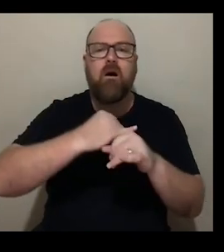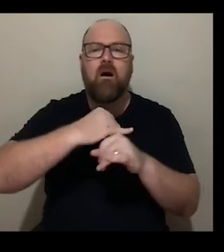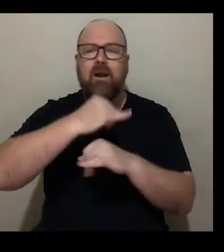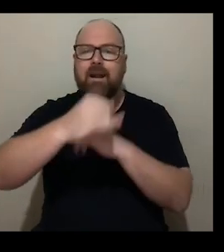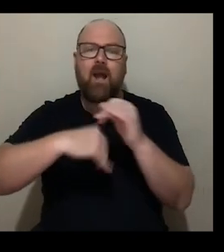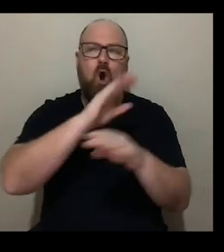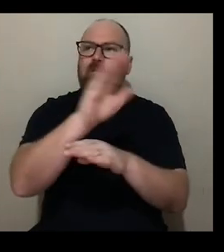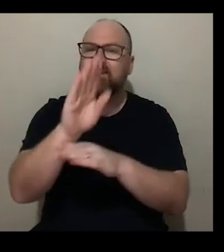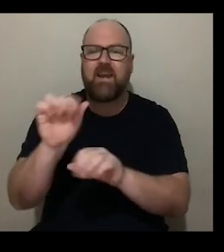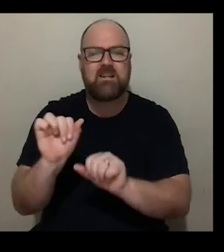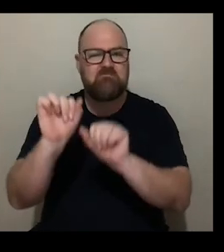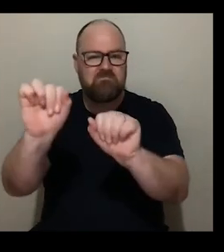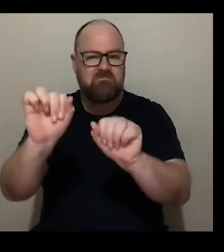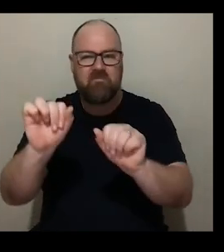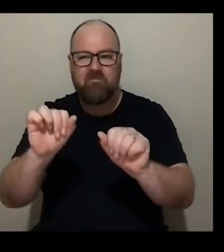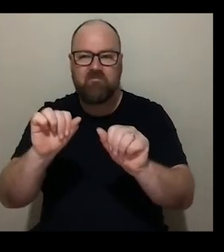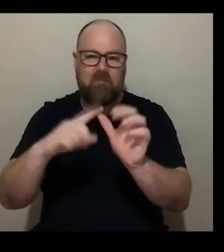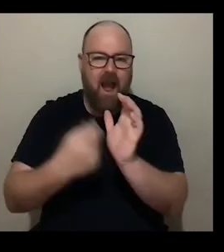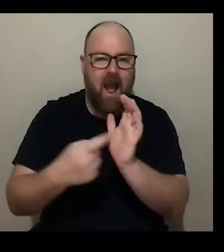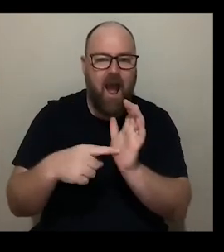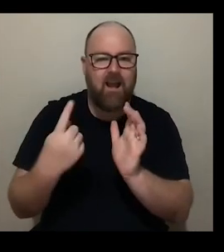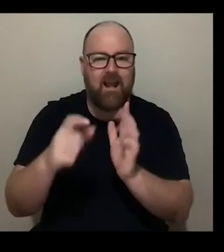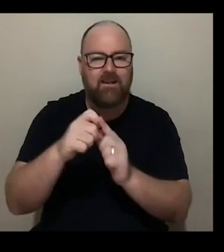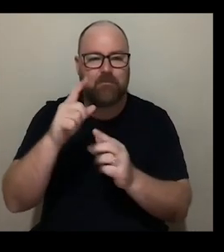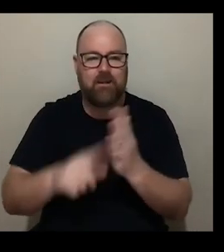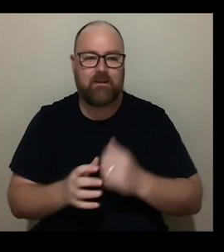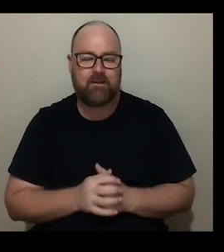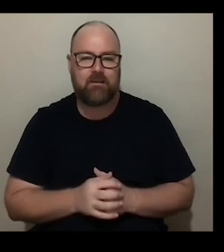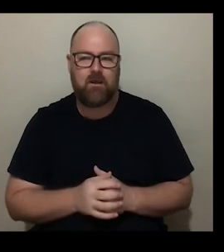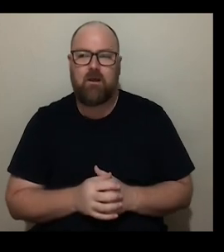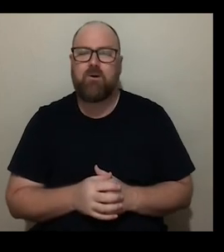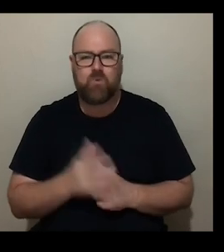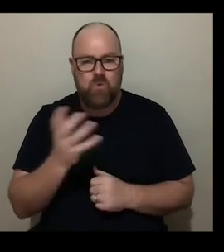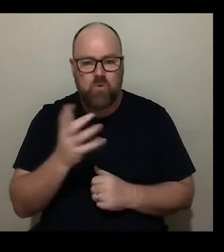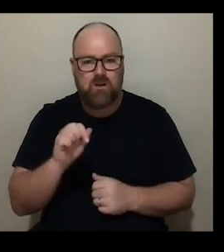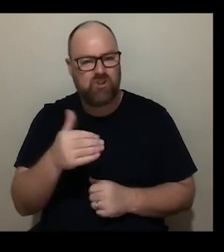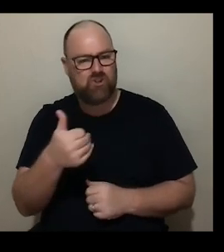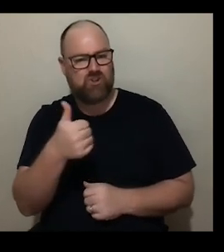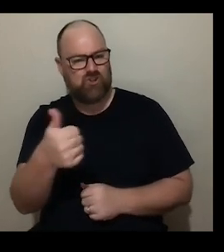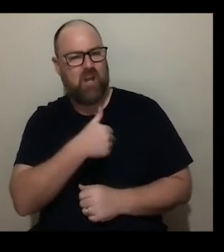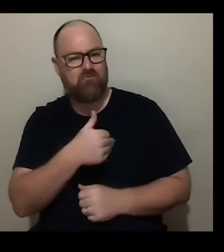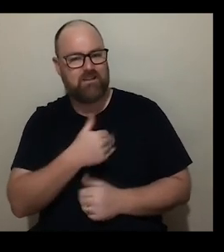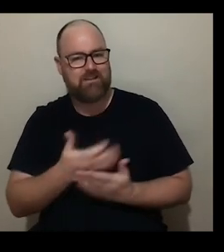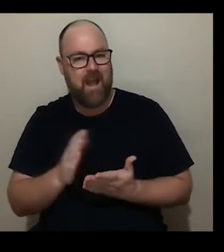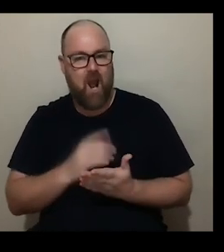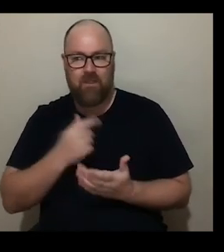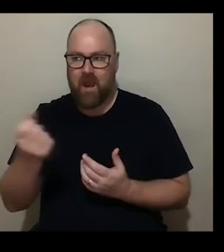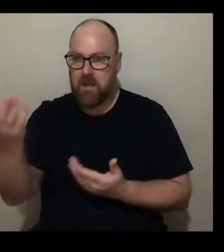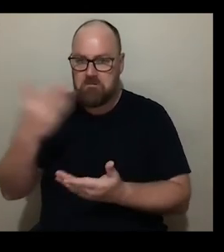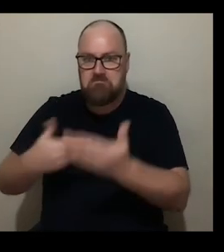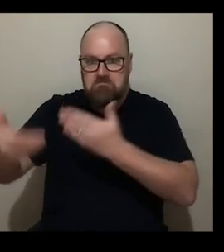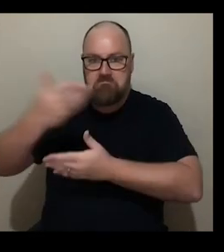this space of arts and disability it was so generous how our speakers today shared their